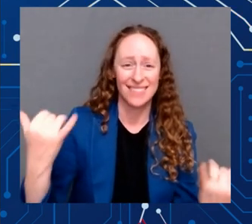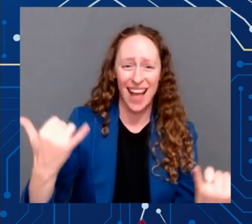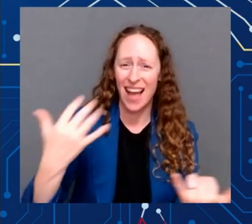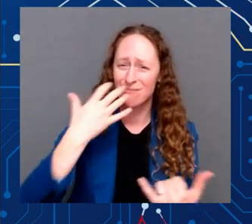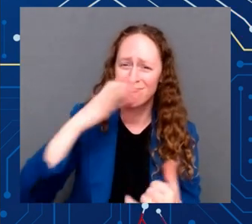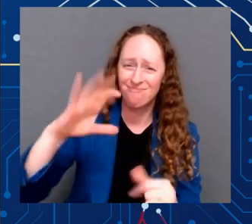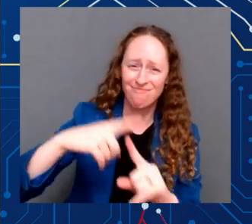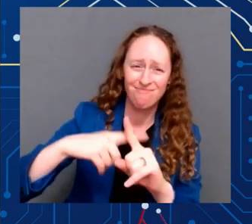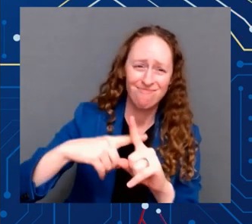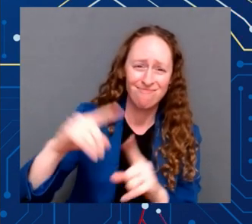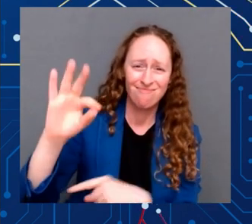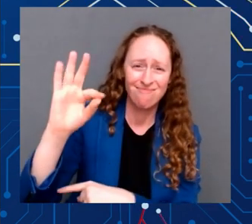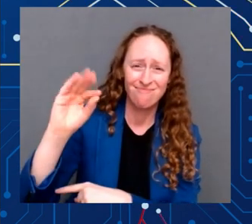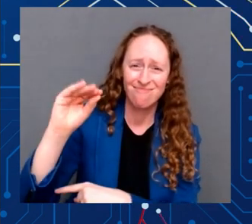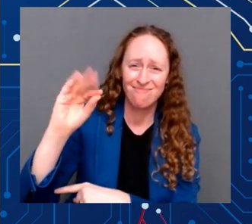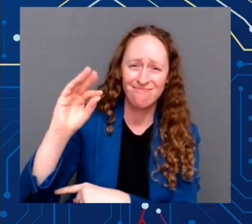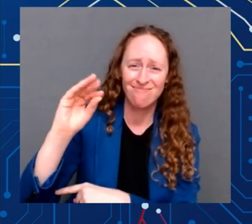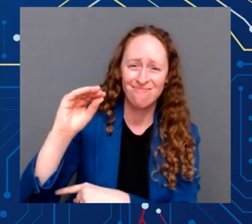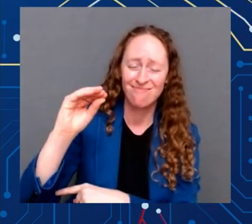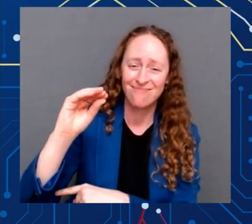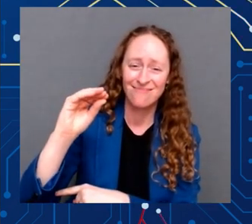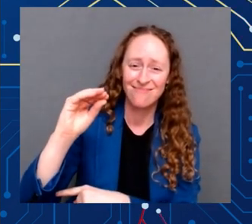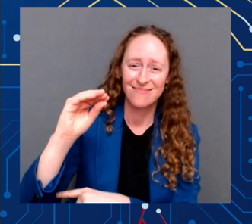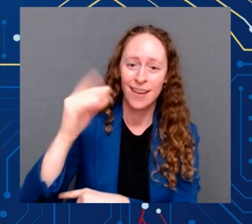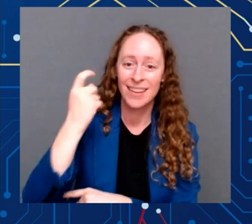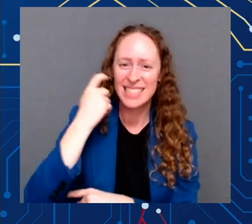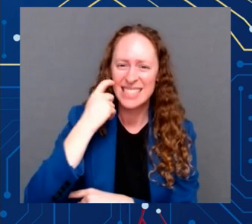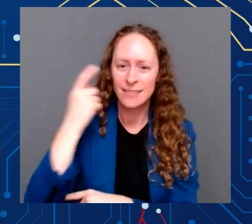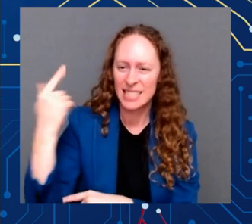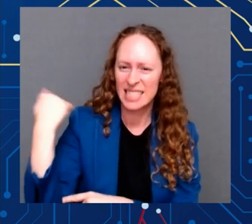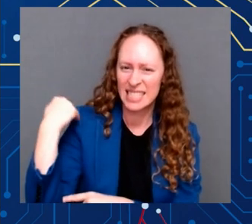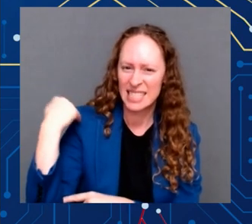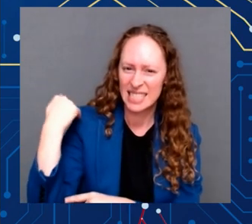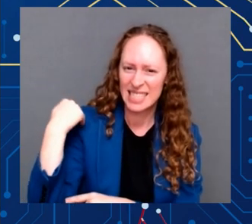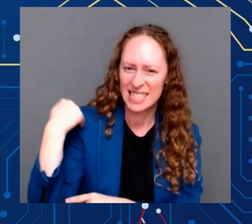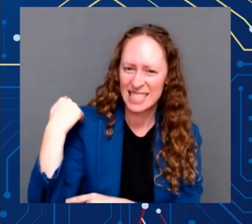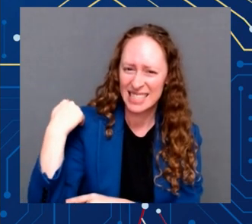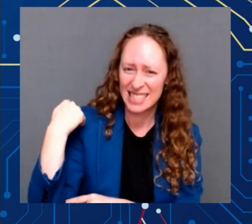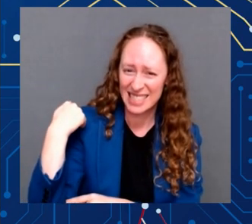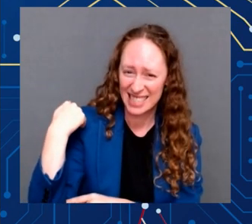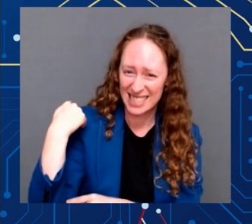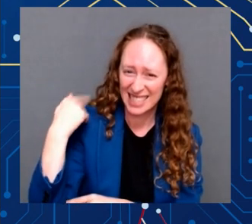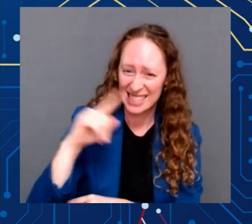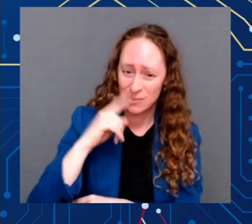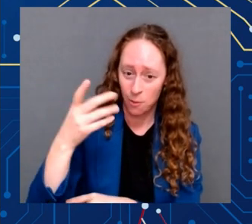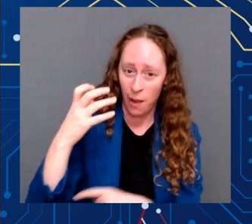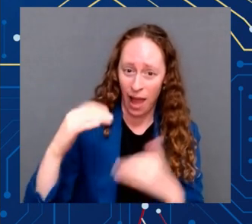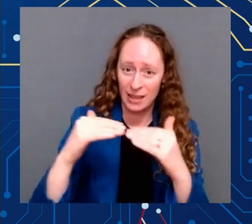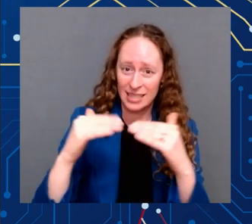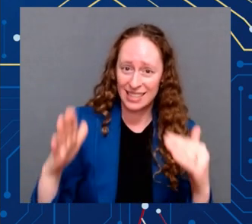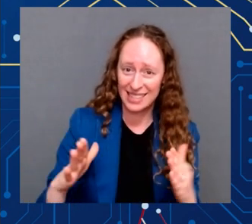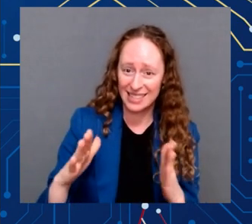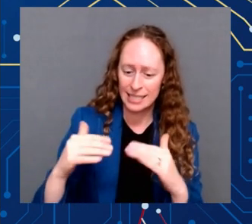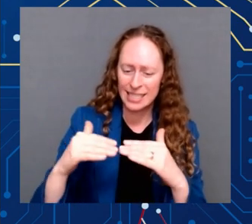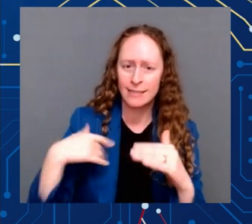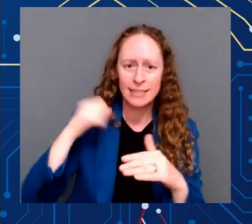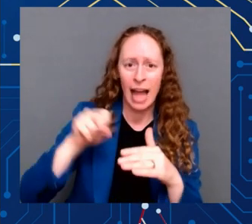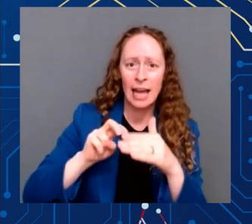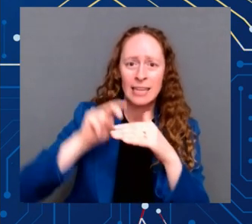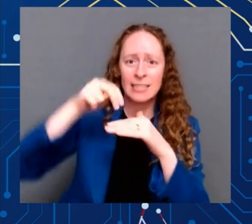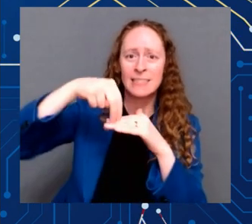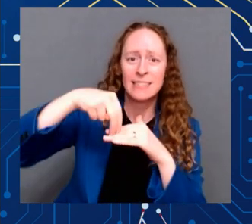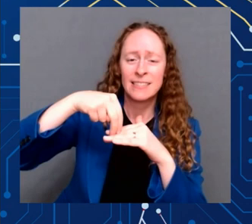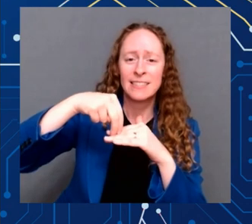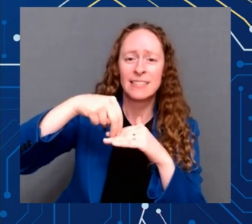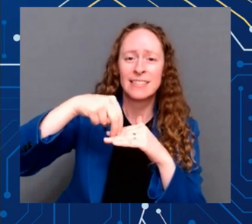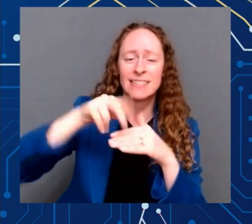want me to pull the step out so you can have some height? The President of the United States is worried about my height at this podium. That is the